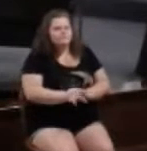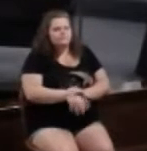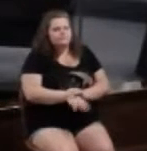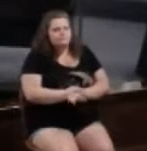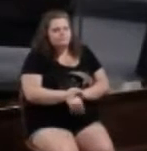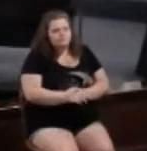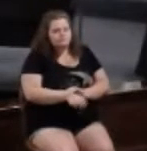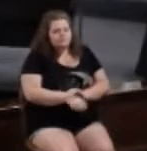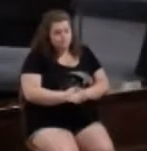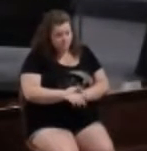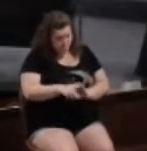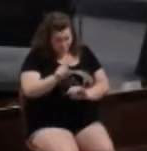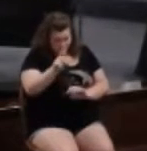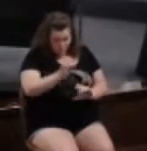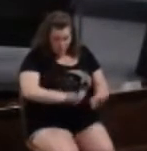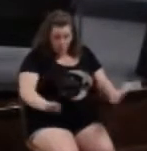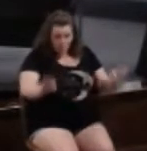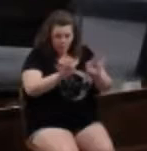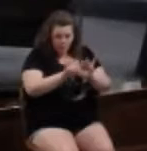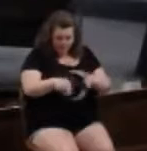Is that really worth fighting over?